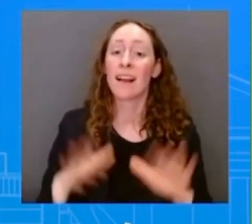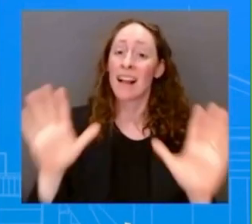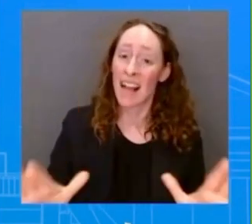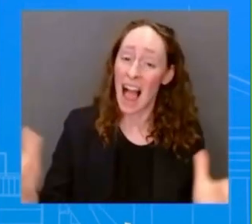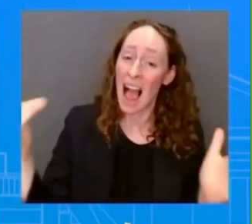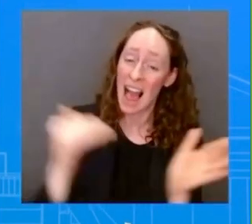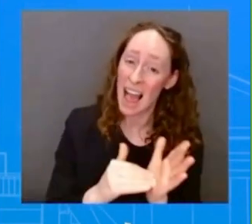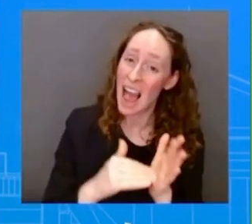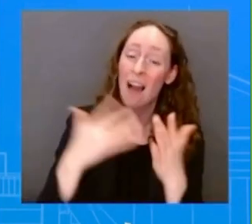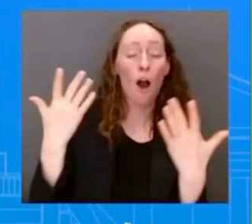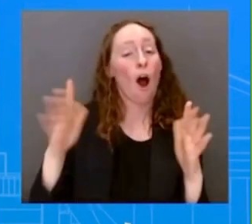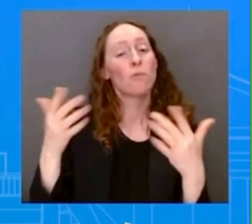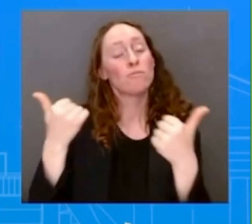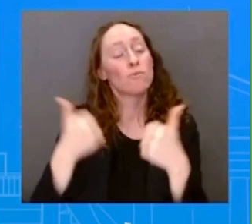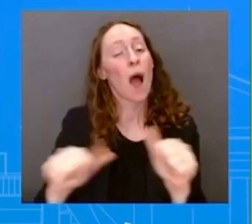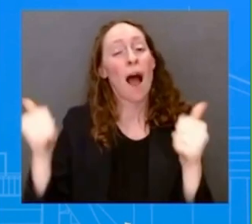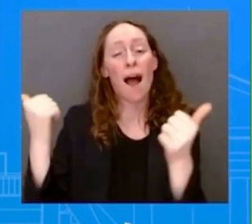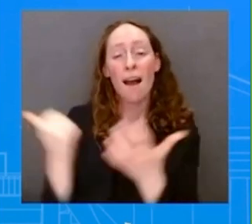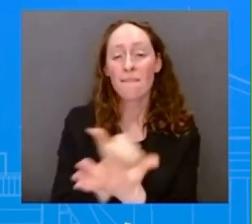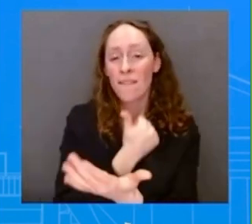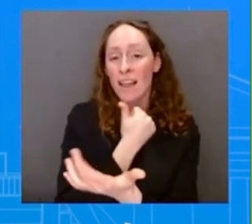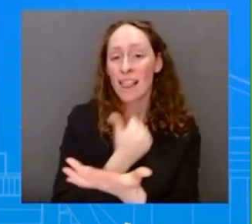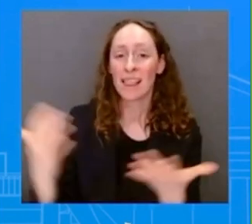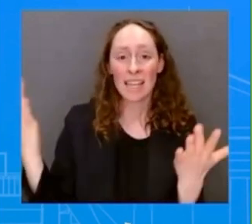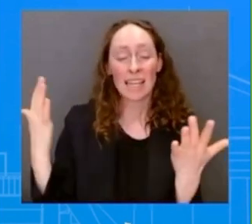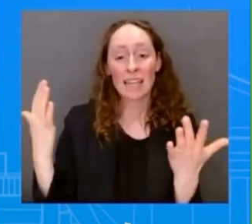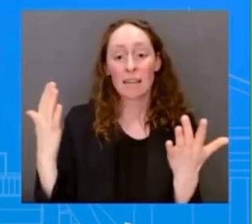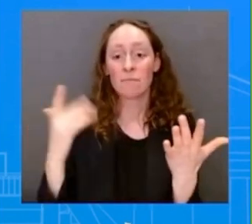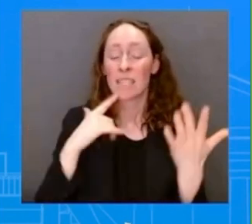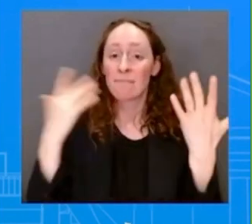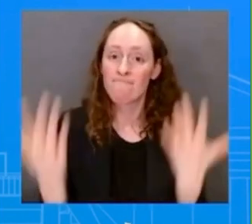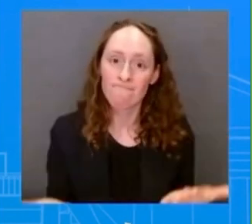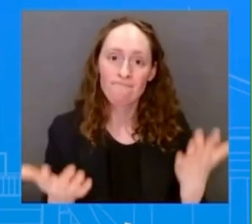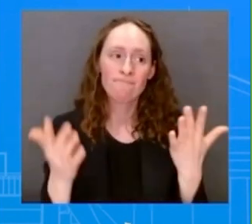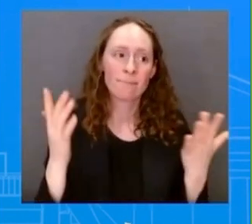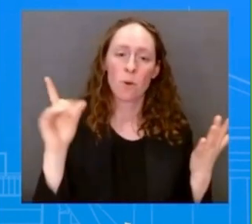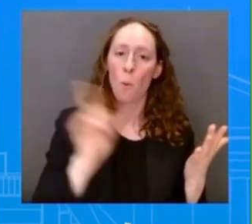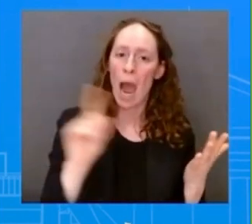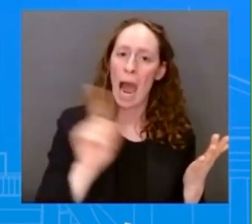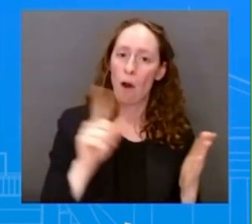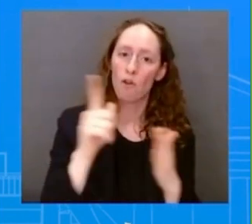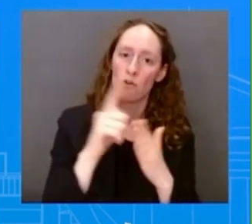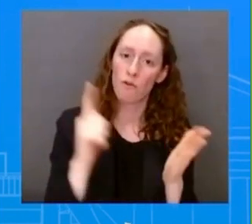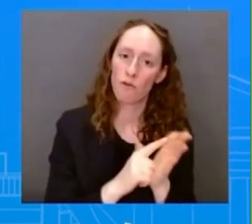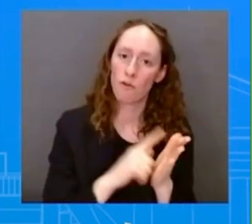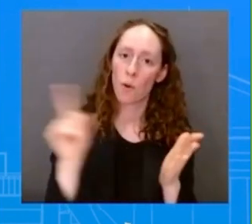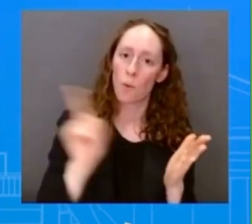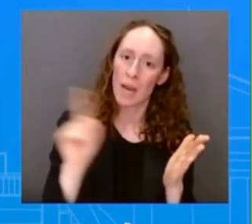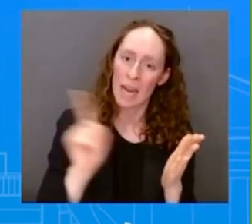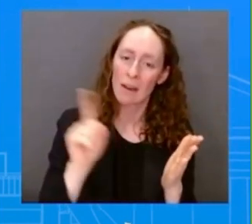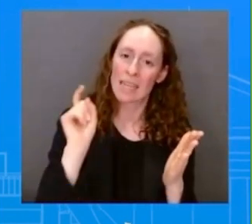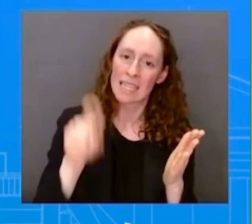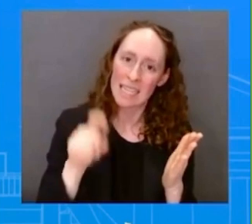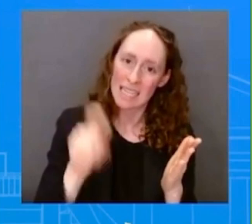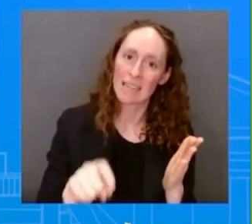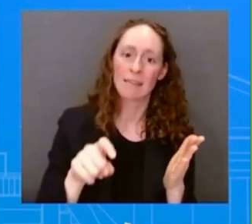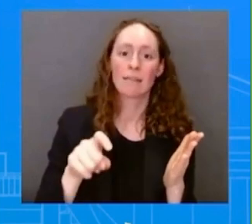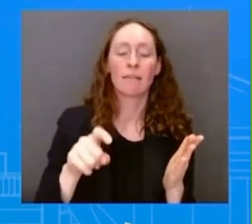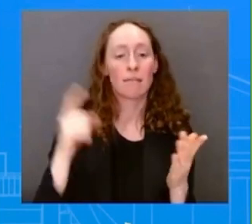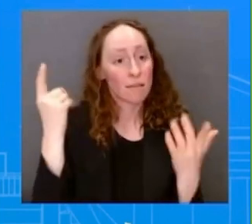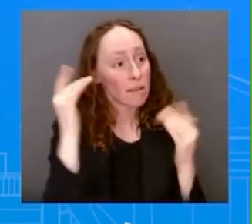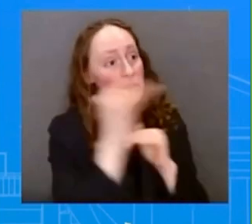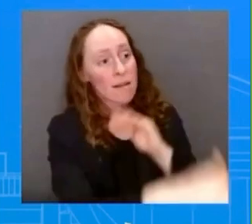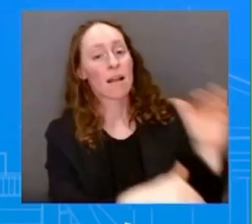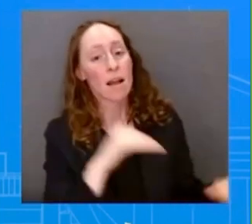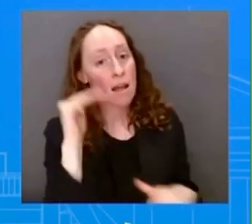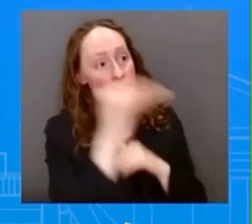legislation. It takes legislation to get this done, using every tools that he has in front of him to do